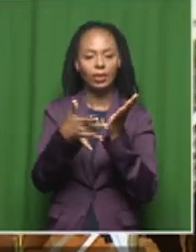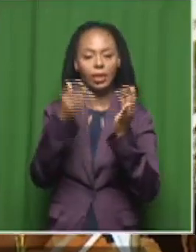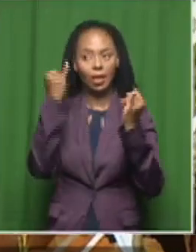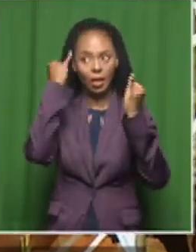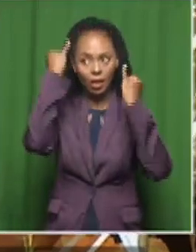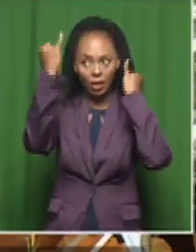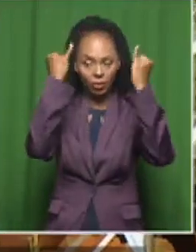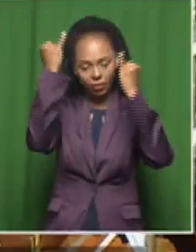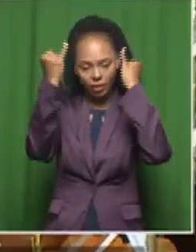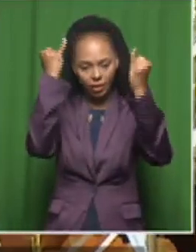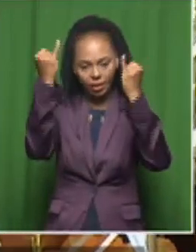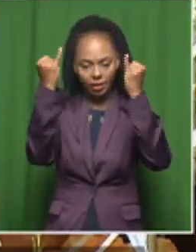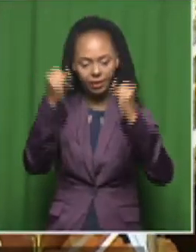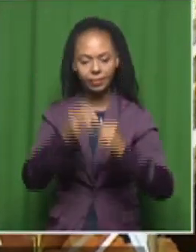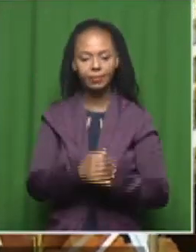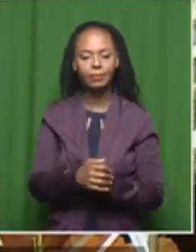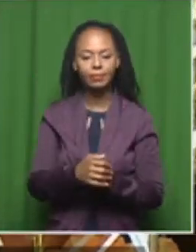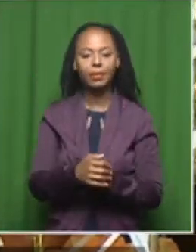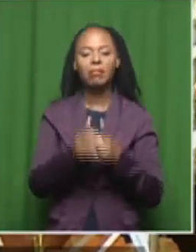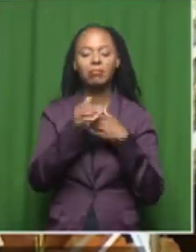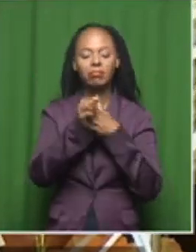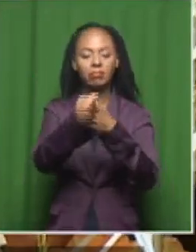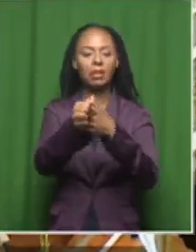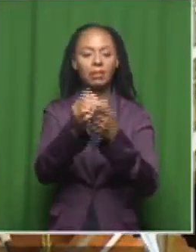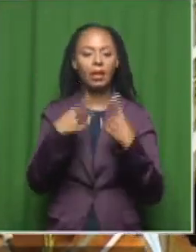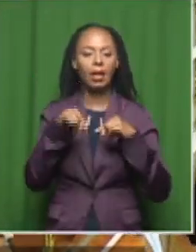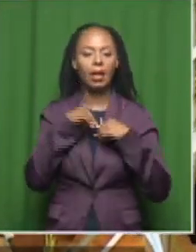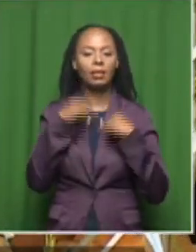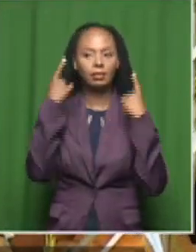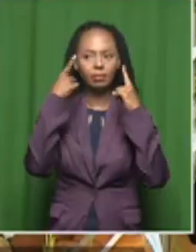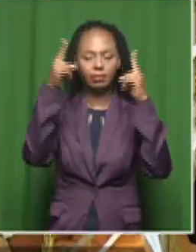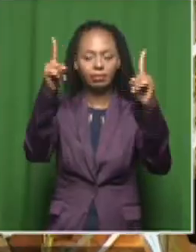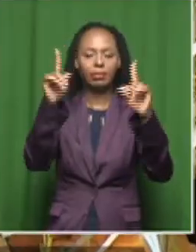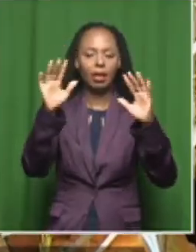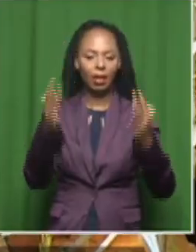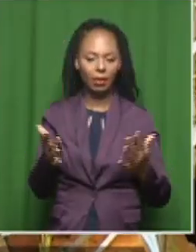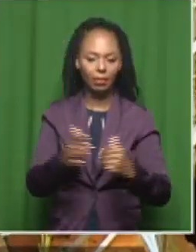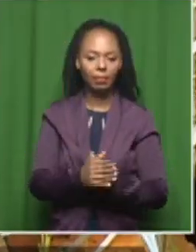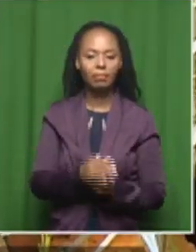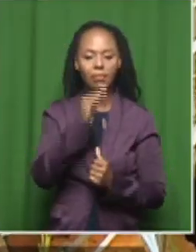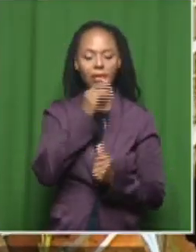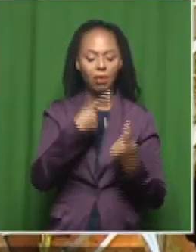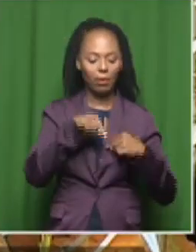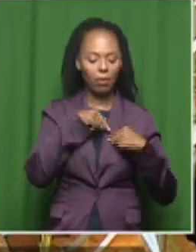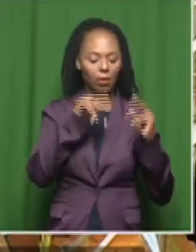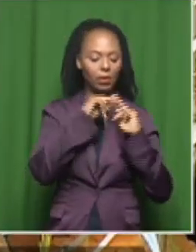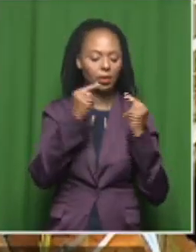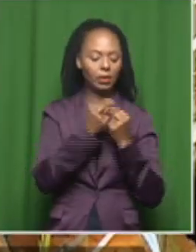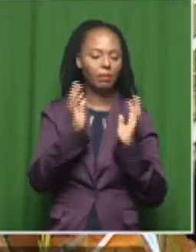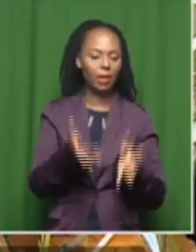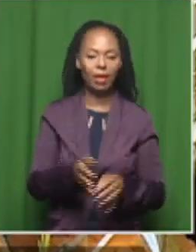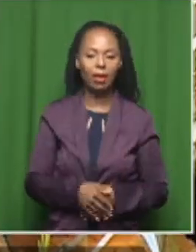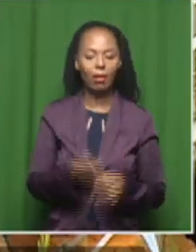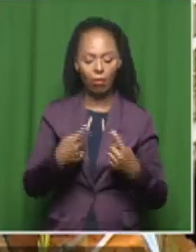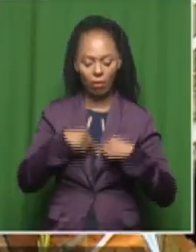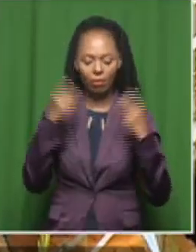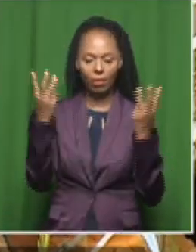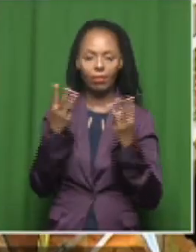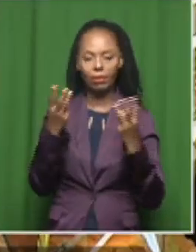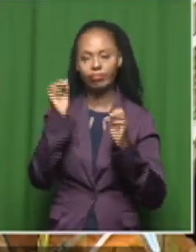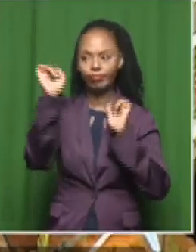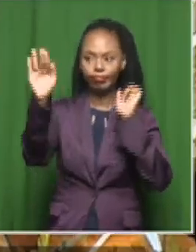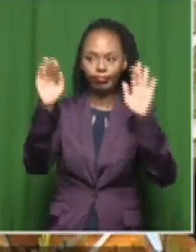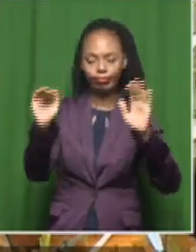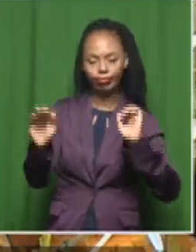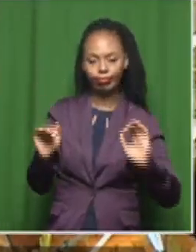forward, not just as nations, but as humanity, Leanne. So we're going to be speaking to some of the exhibitors here. We'll take you